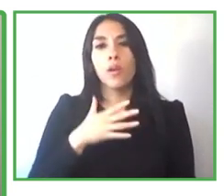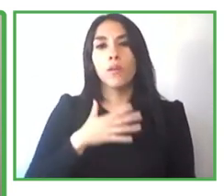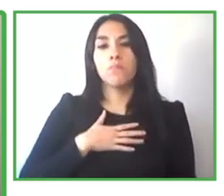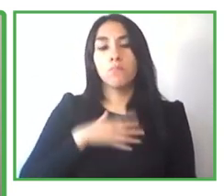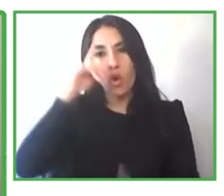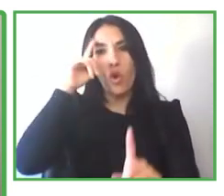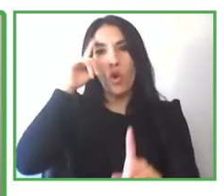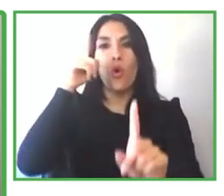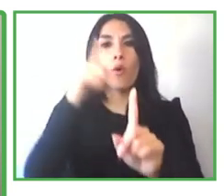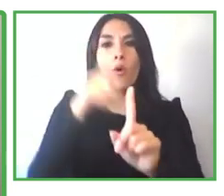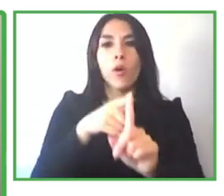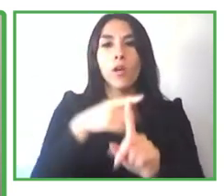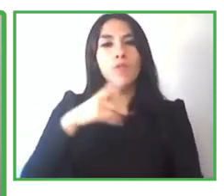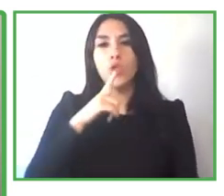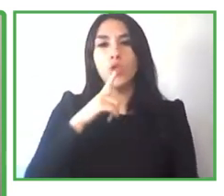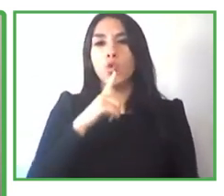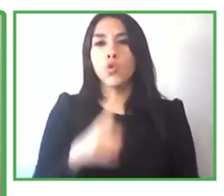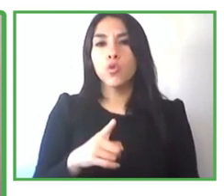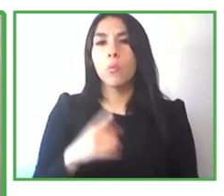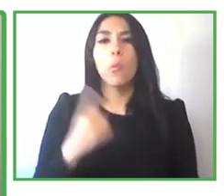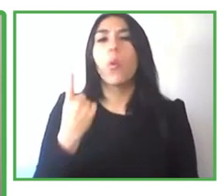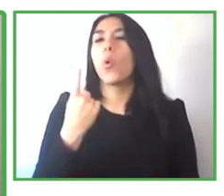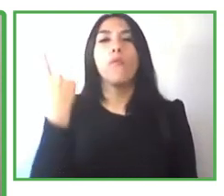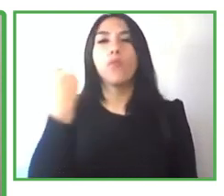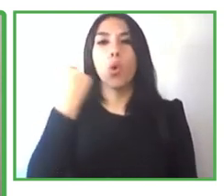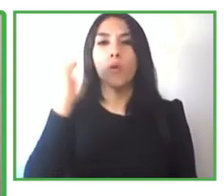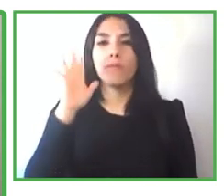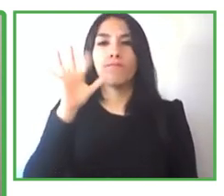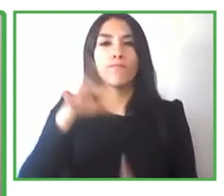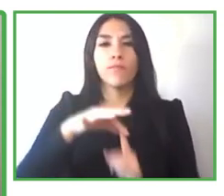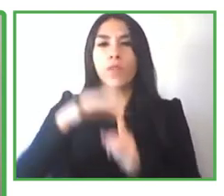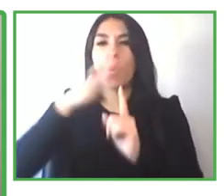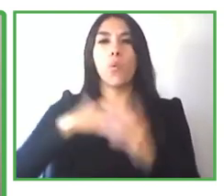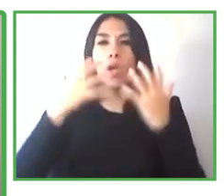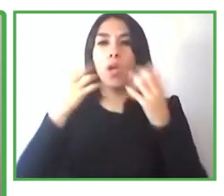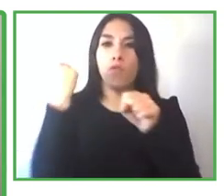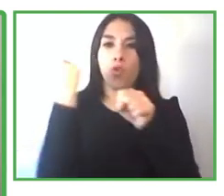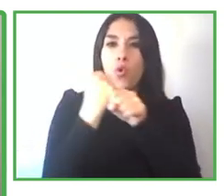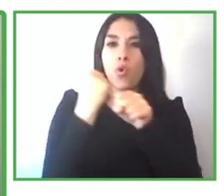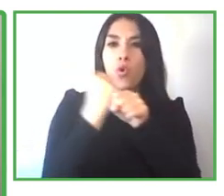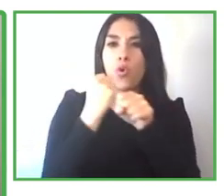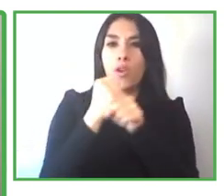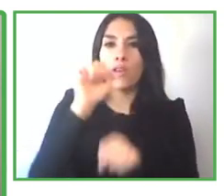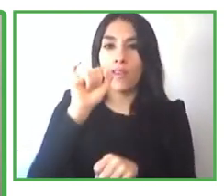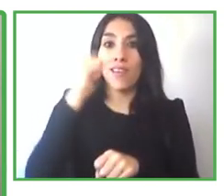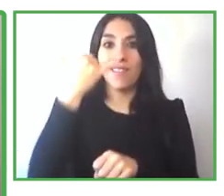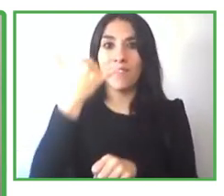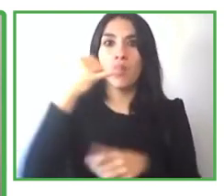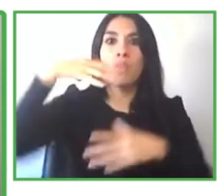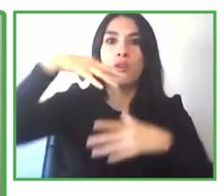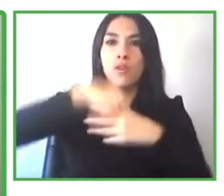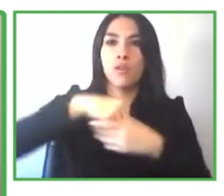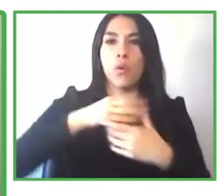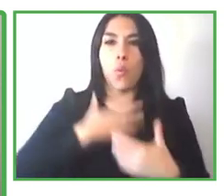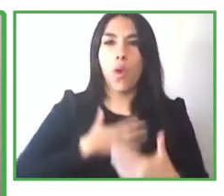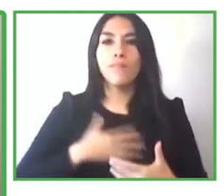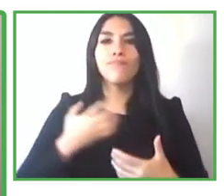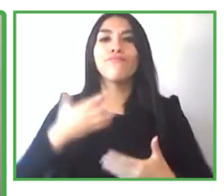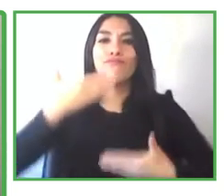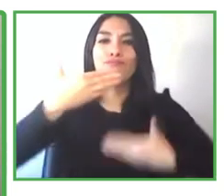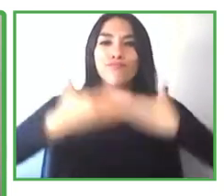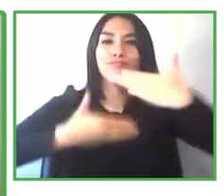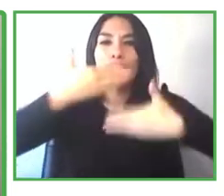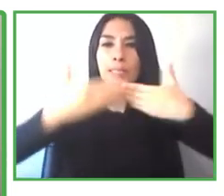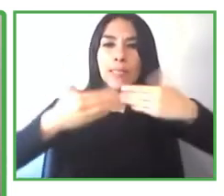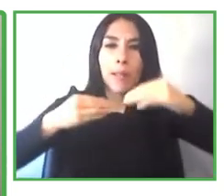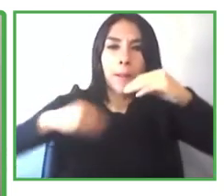hard anyway and try to climb up the ladder and be an executive someday or even um next level